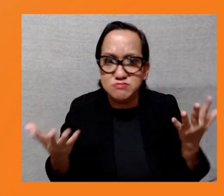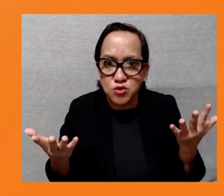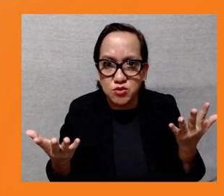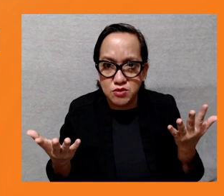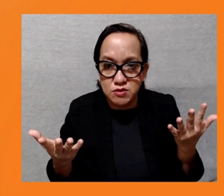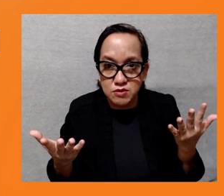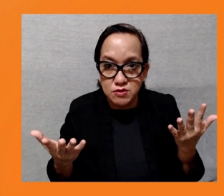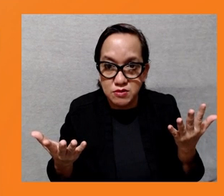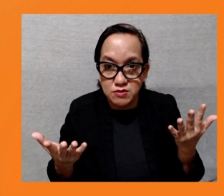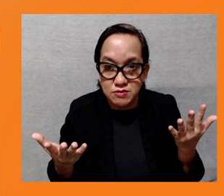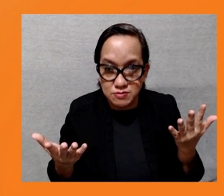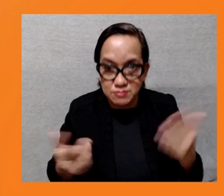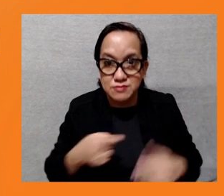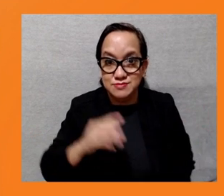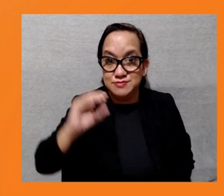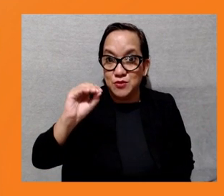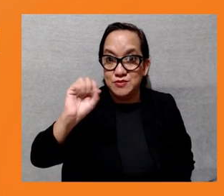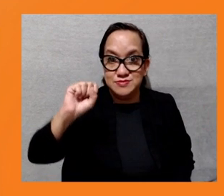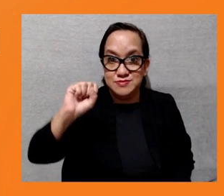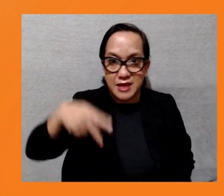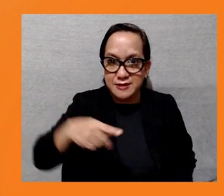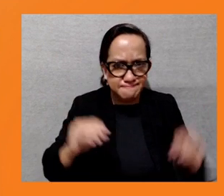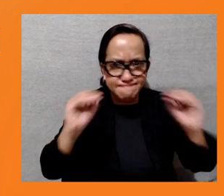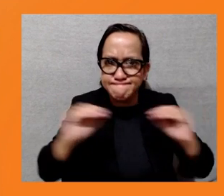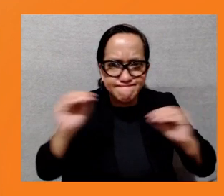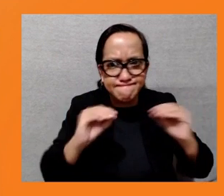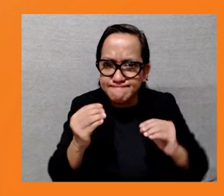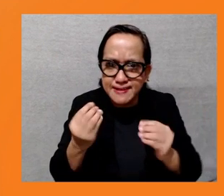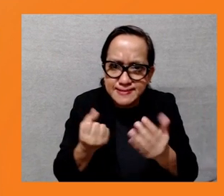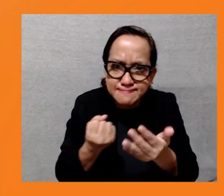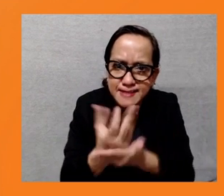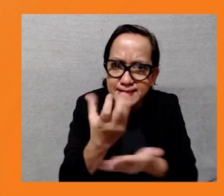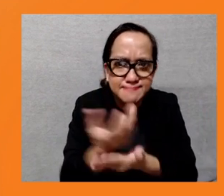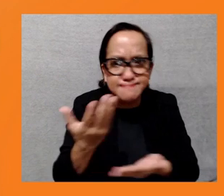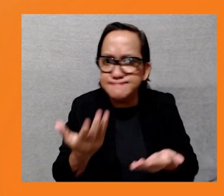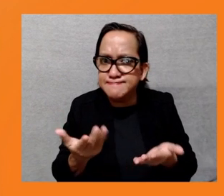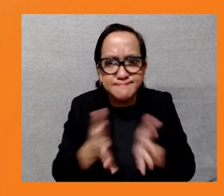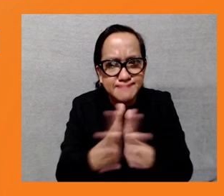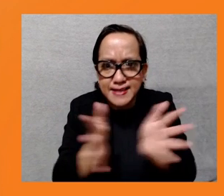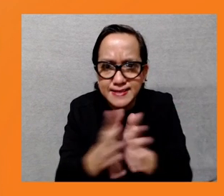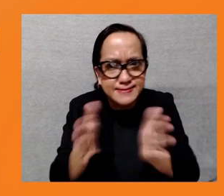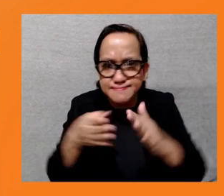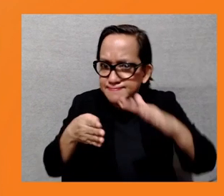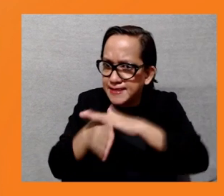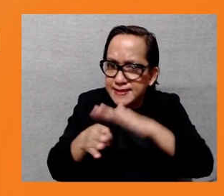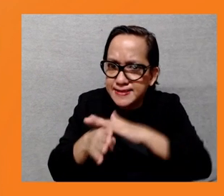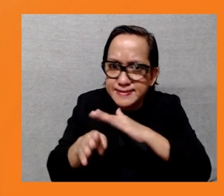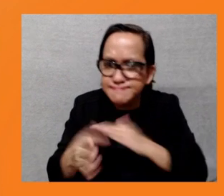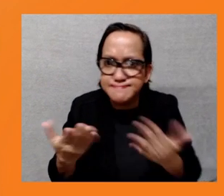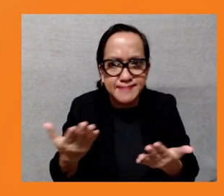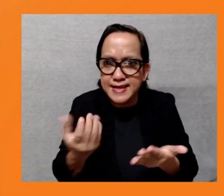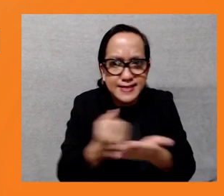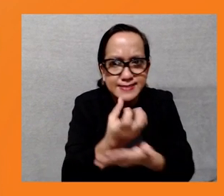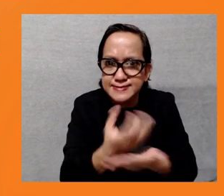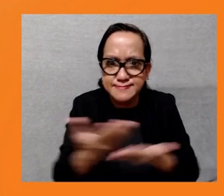short notice for the field visit of the consultant experts or provided information materials not in advance during the OSPF. In August